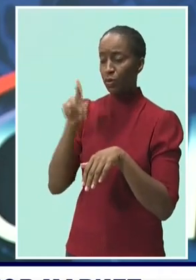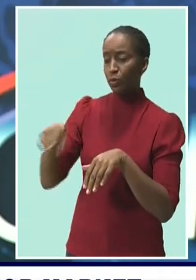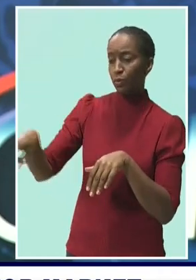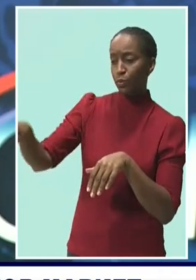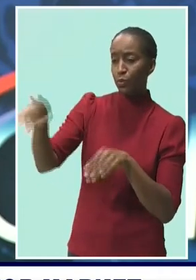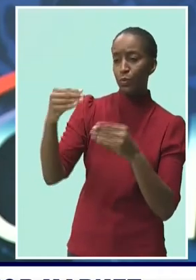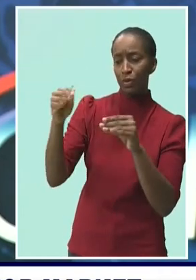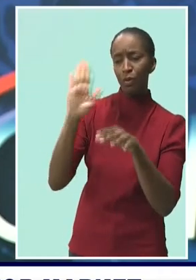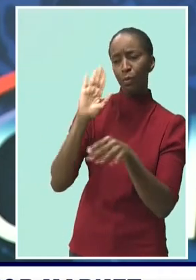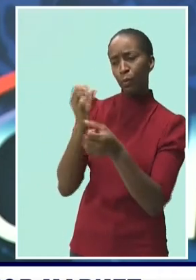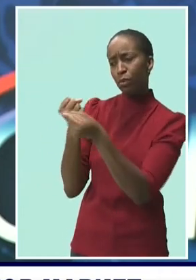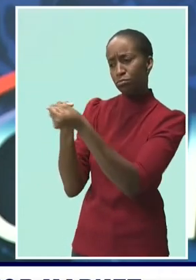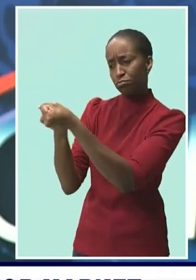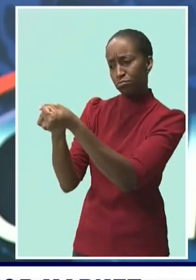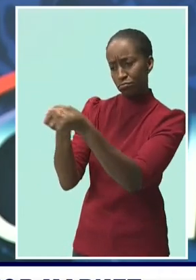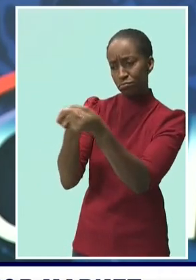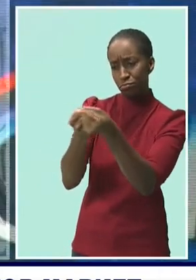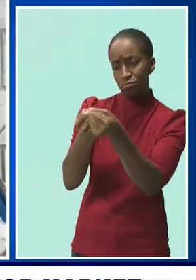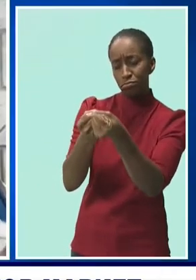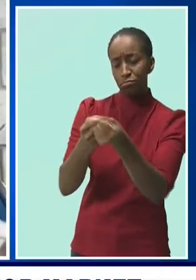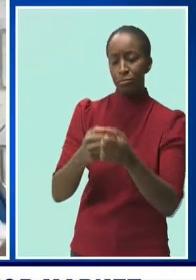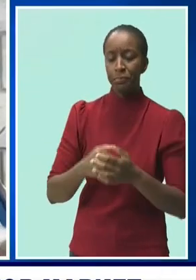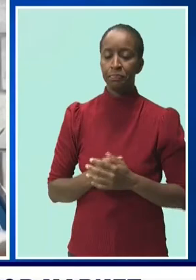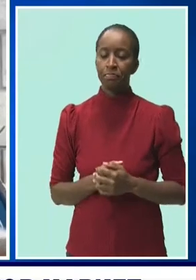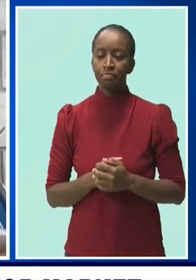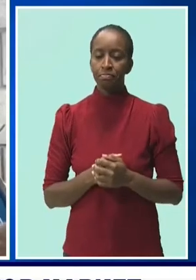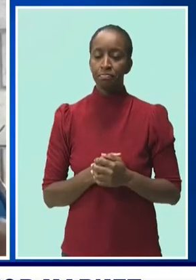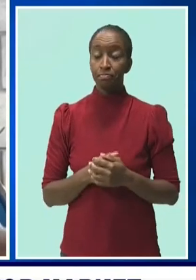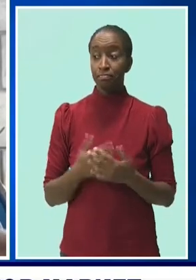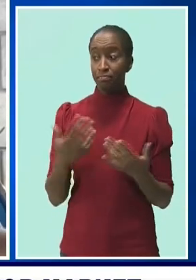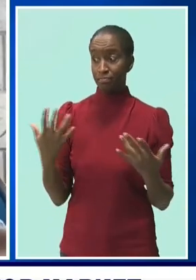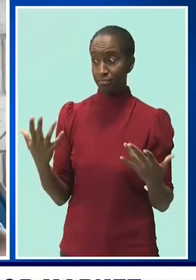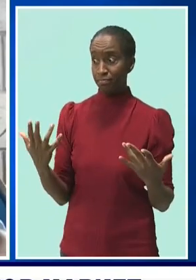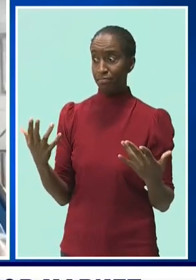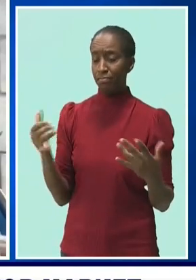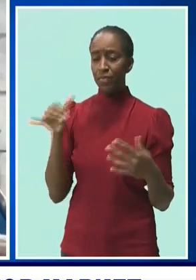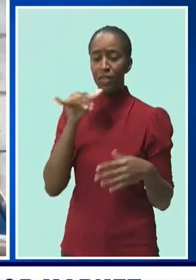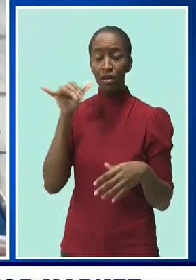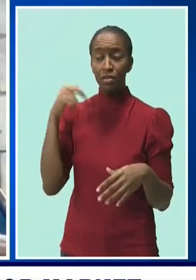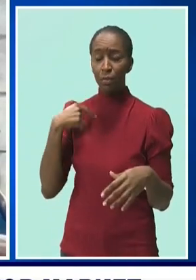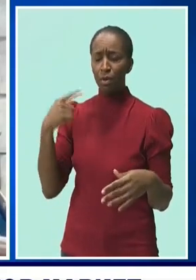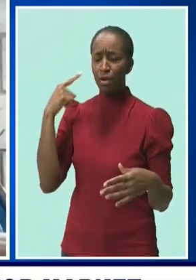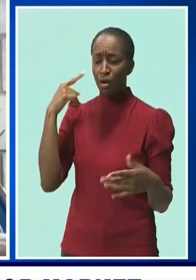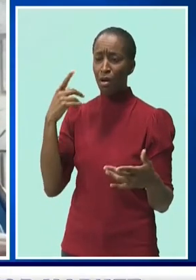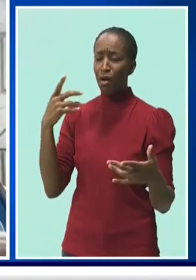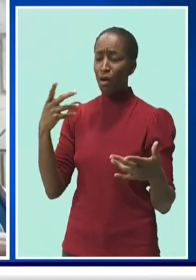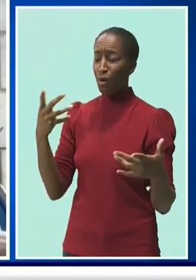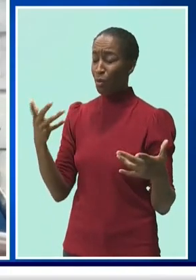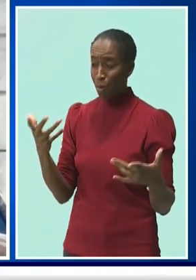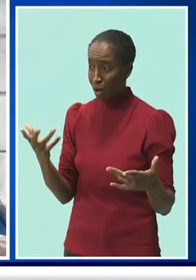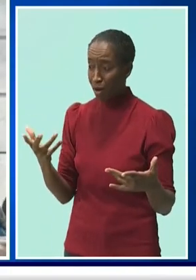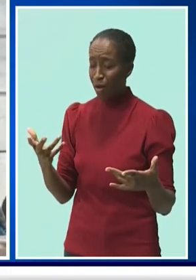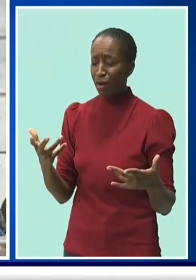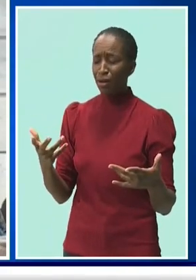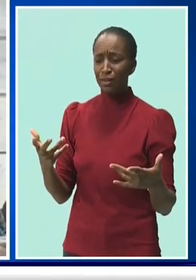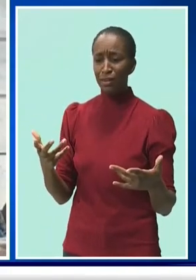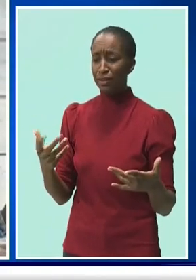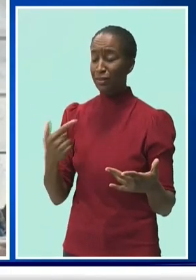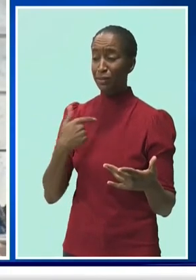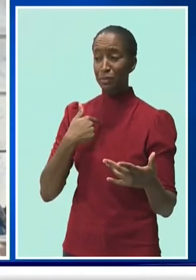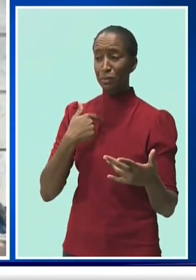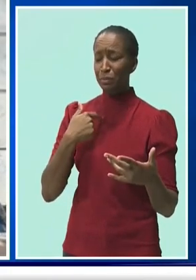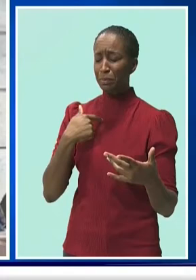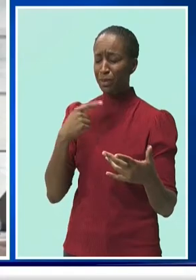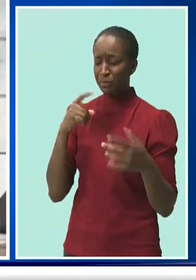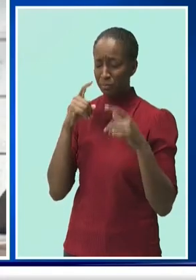difficult time. I must tell you when I heard the news, it brought tears to my eyes, honestly, because I know, really know, I know